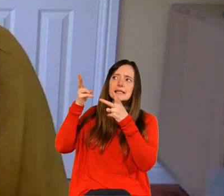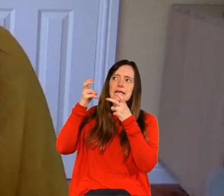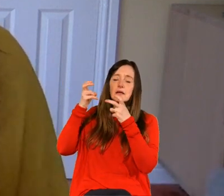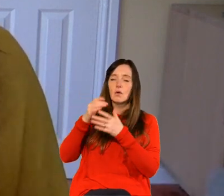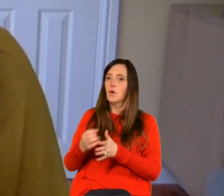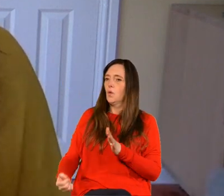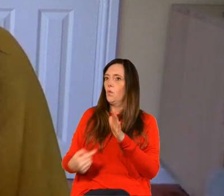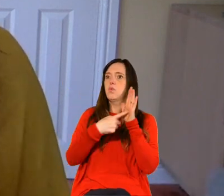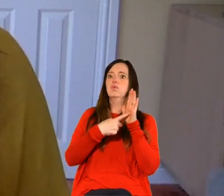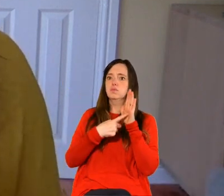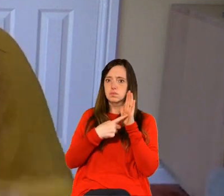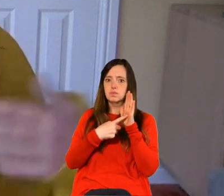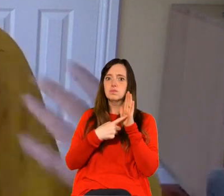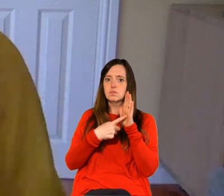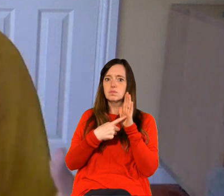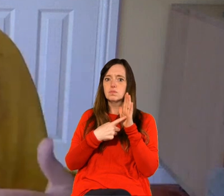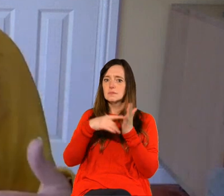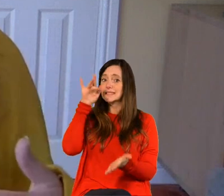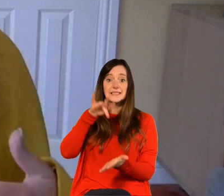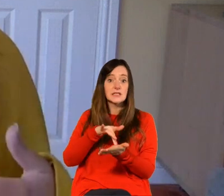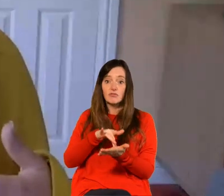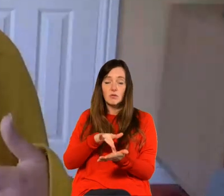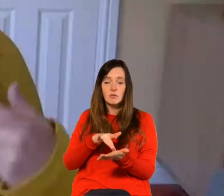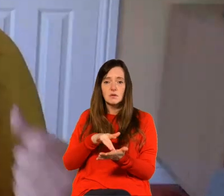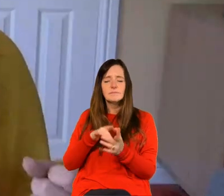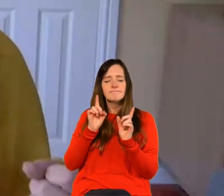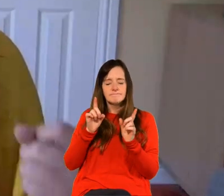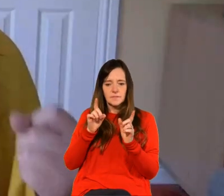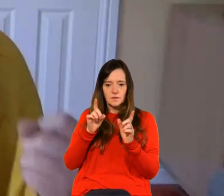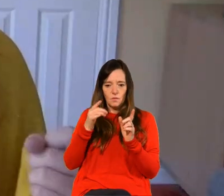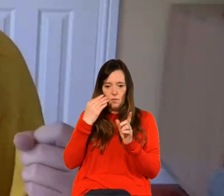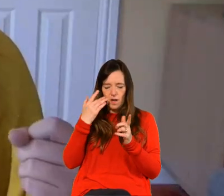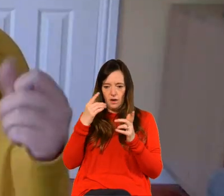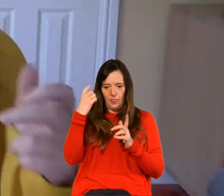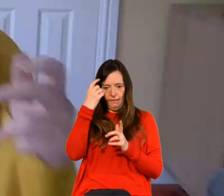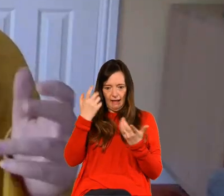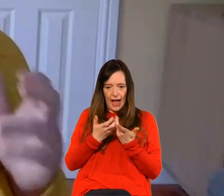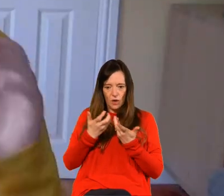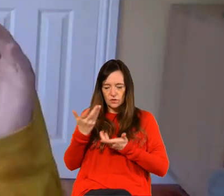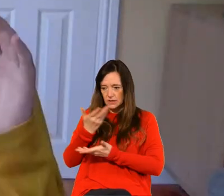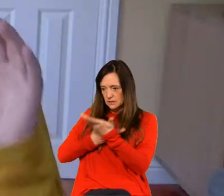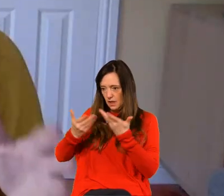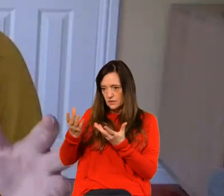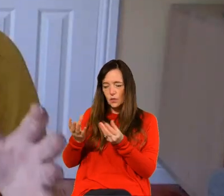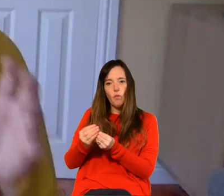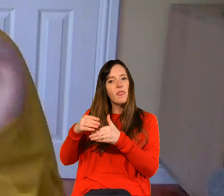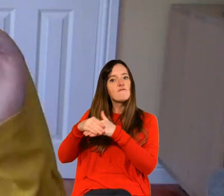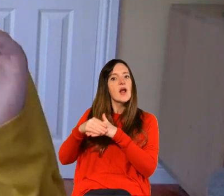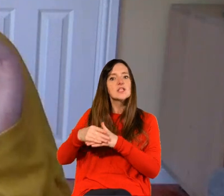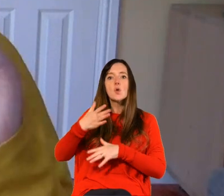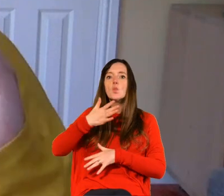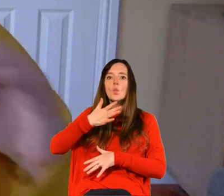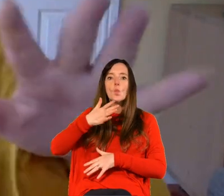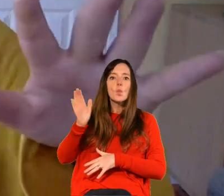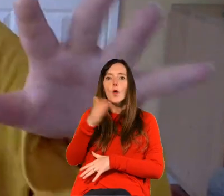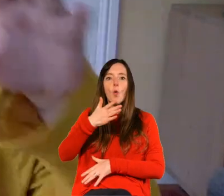am yeah often when we're considering how to talk with our friends we think okay i have to have we're all looking for this kind of silver bullet aren't we that